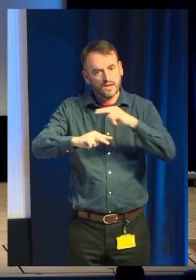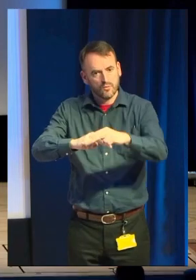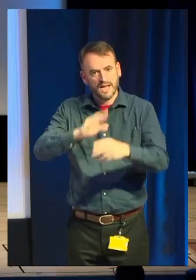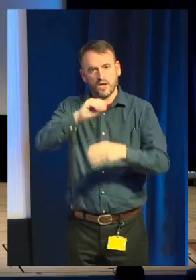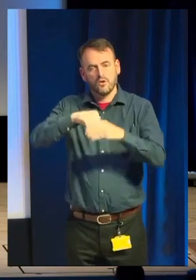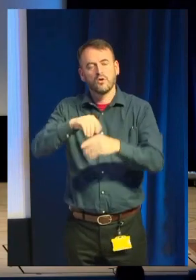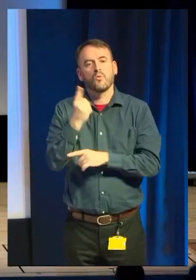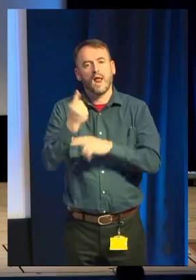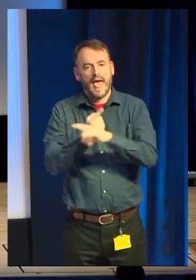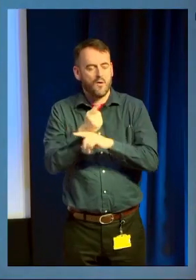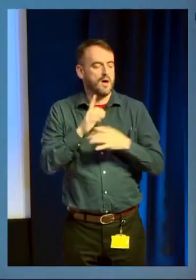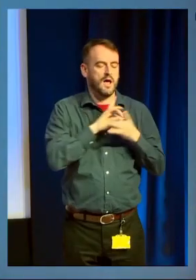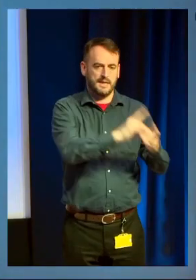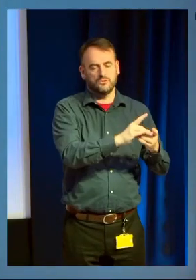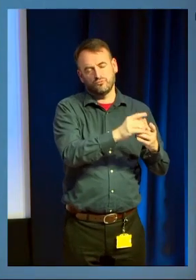Steam page.